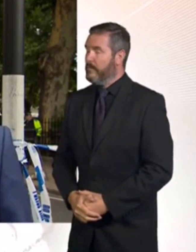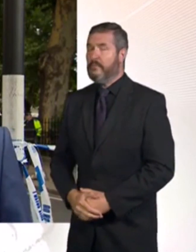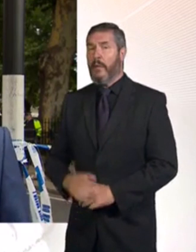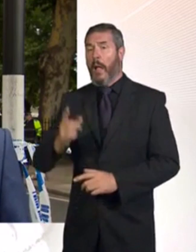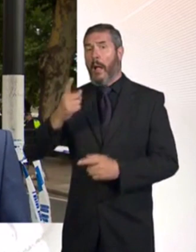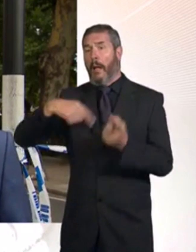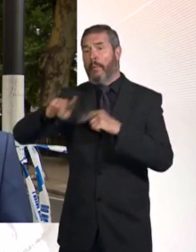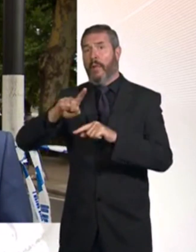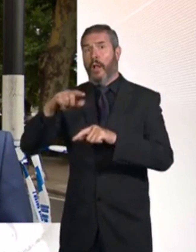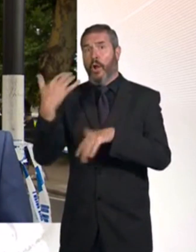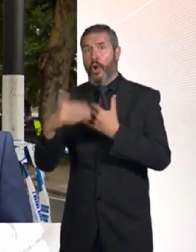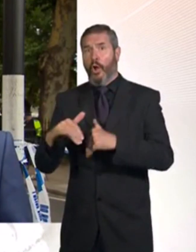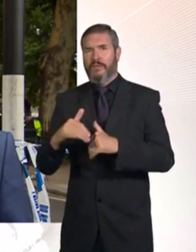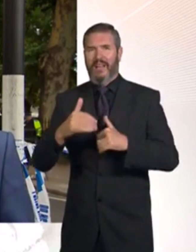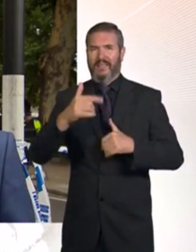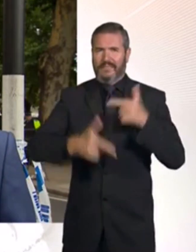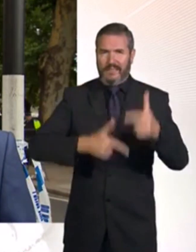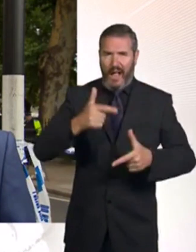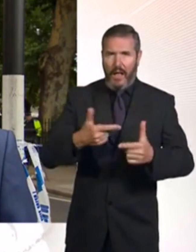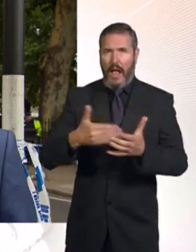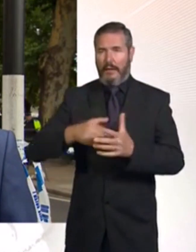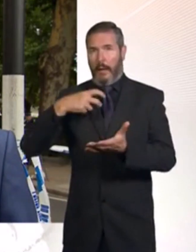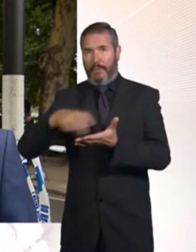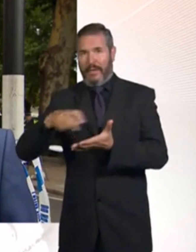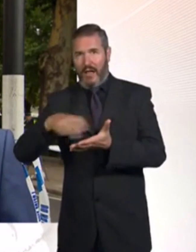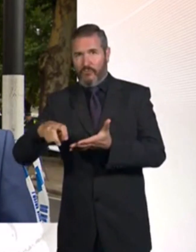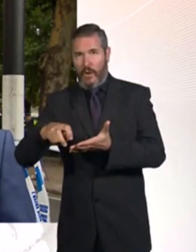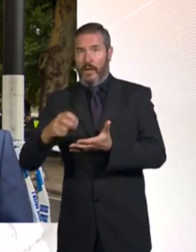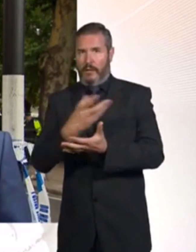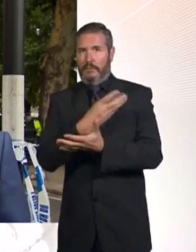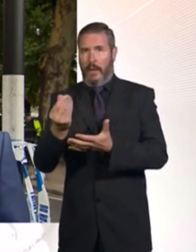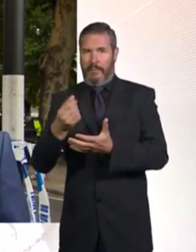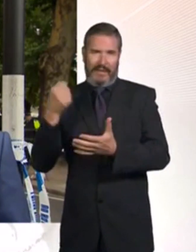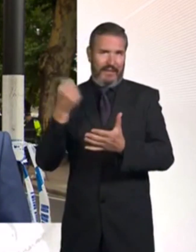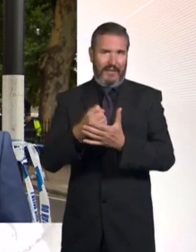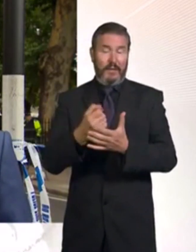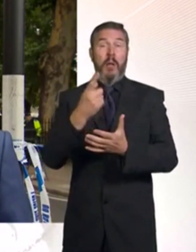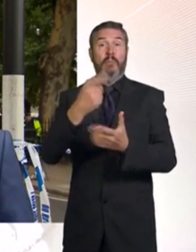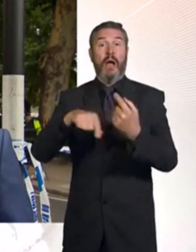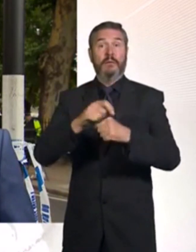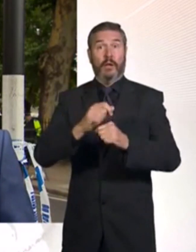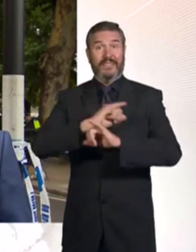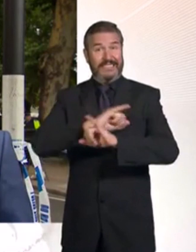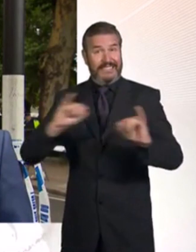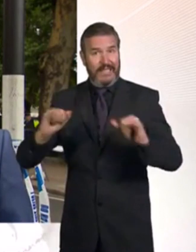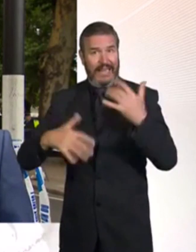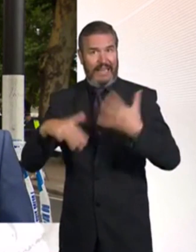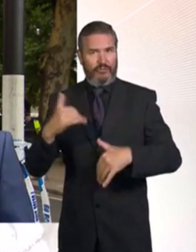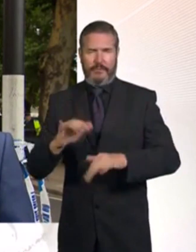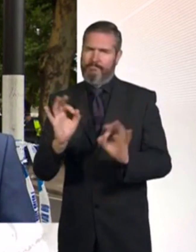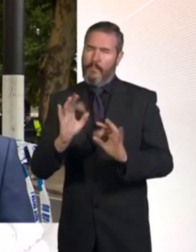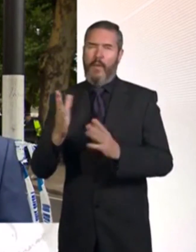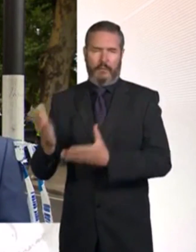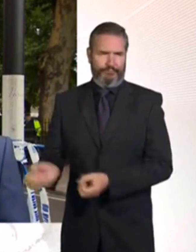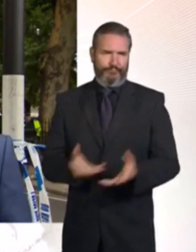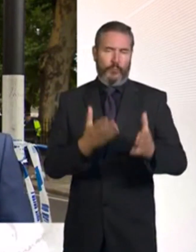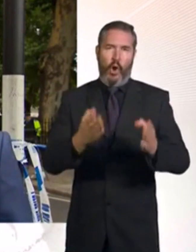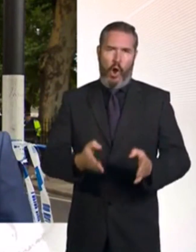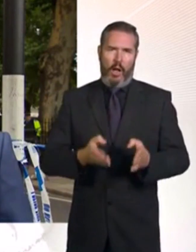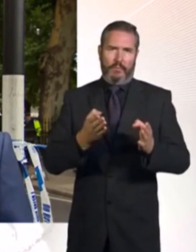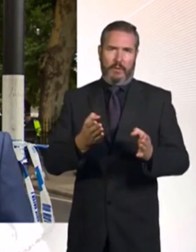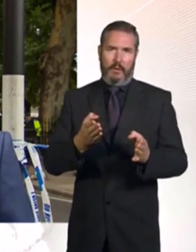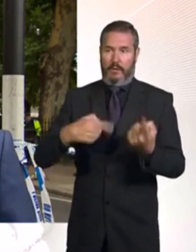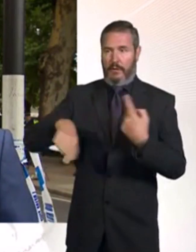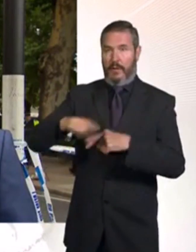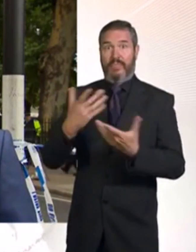injured, only one is still in hospital, we're being told, and that person doesn't have serious injuries. So there is an overwhelming feeling of relief